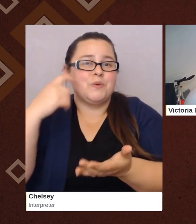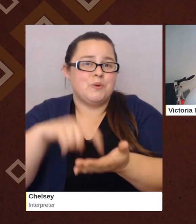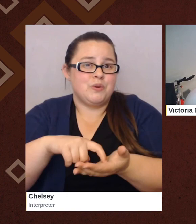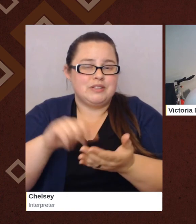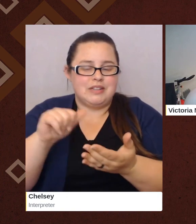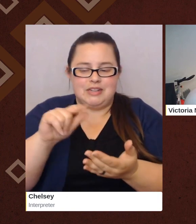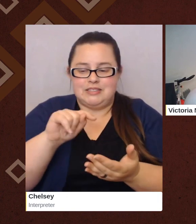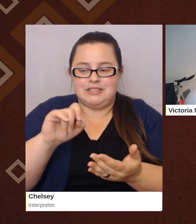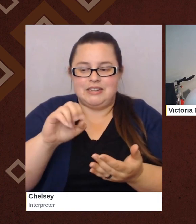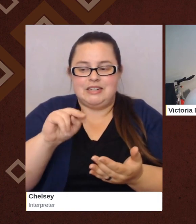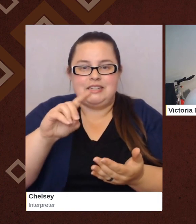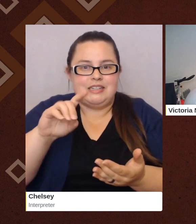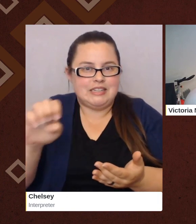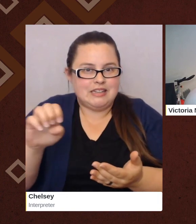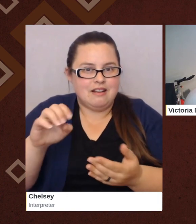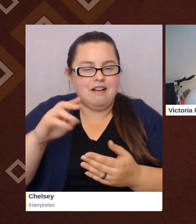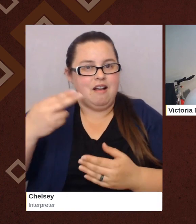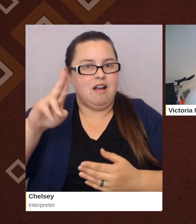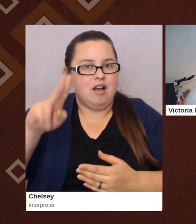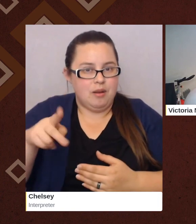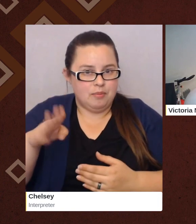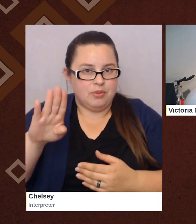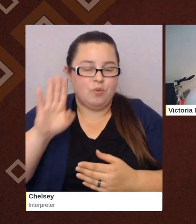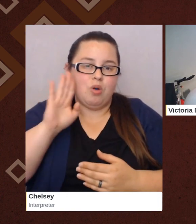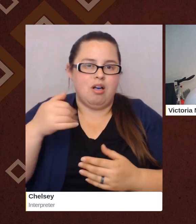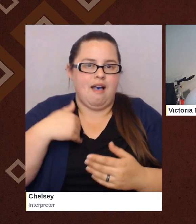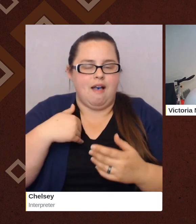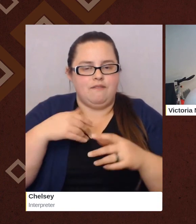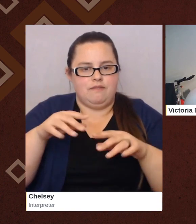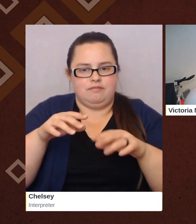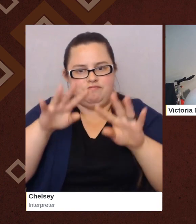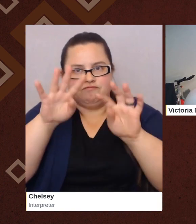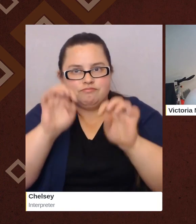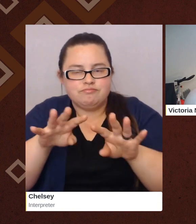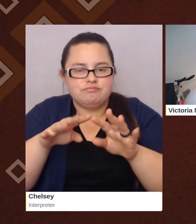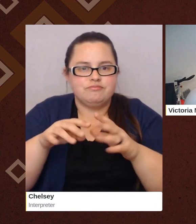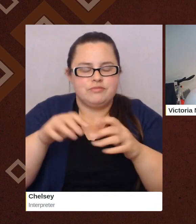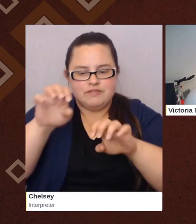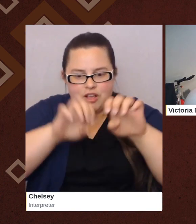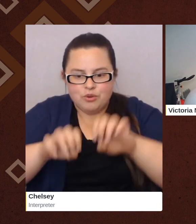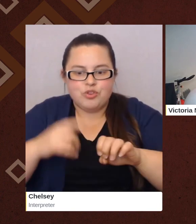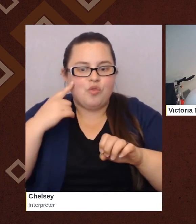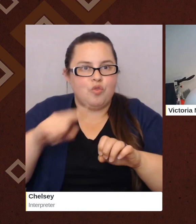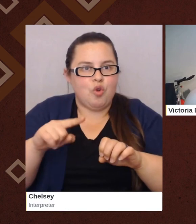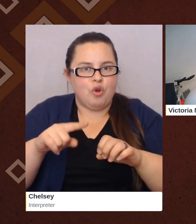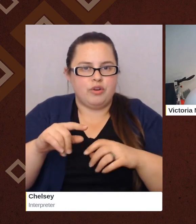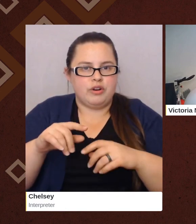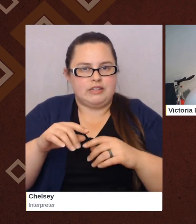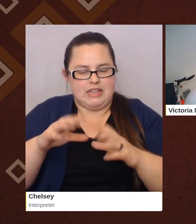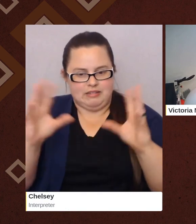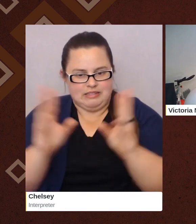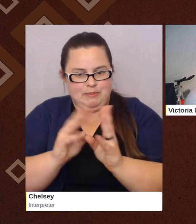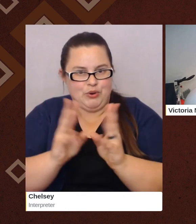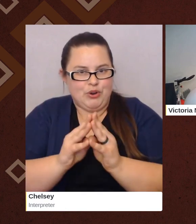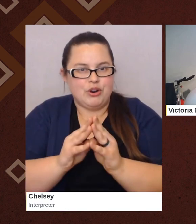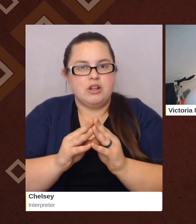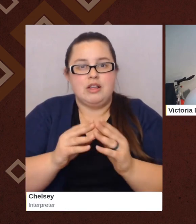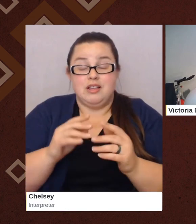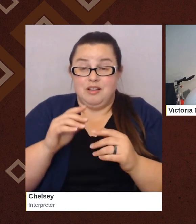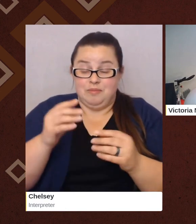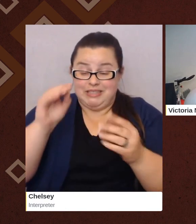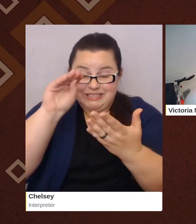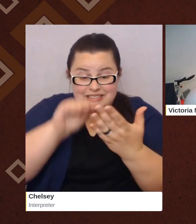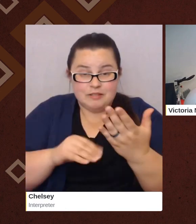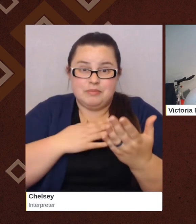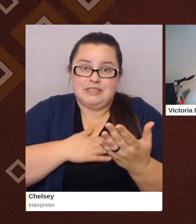the popped up evaluations for the seminar are available for you. Please fill those out. The only way we can improve is if you tell